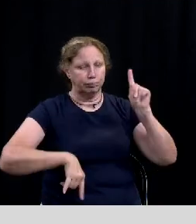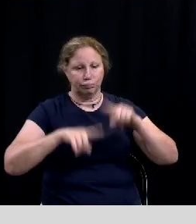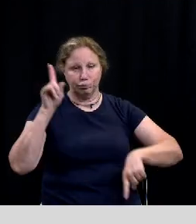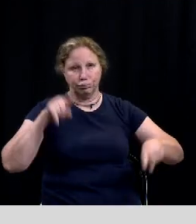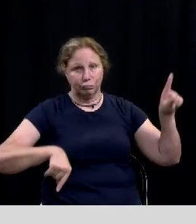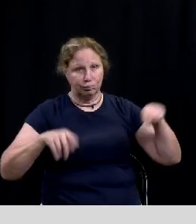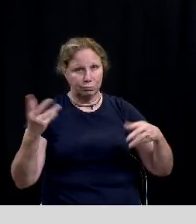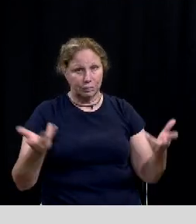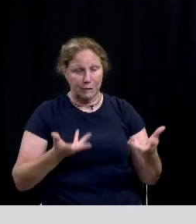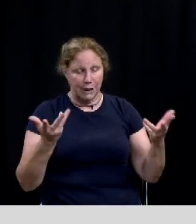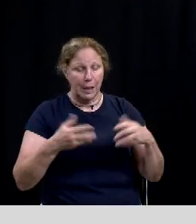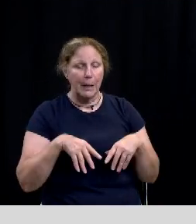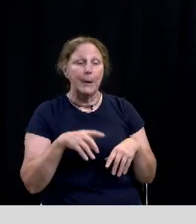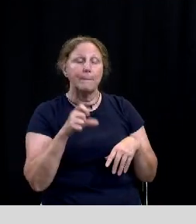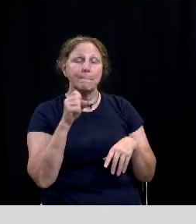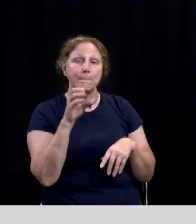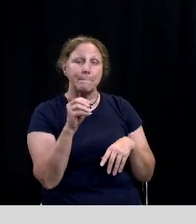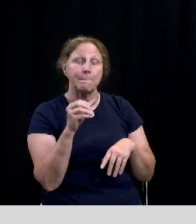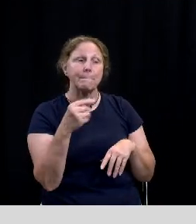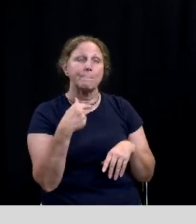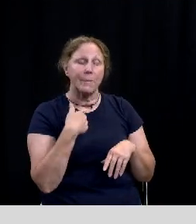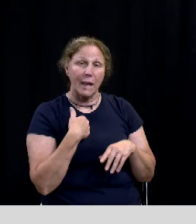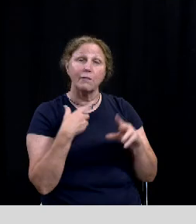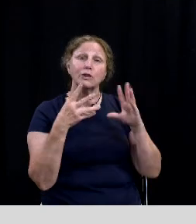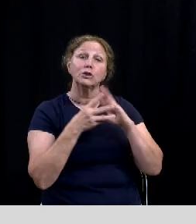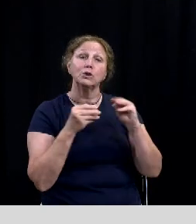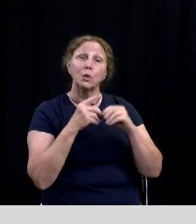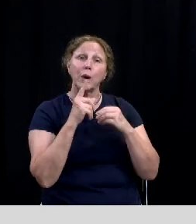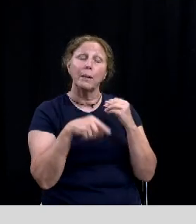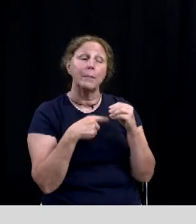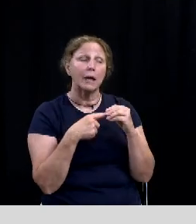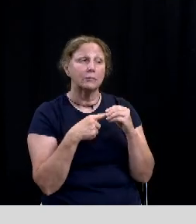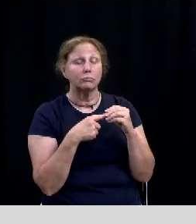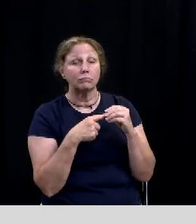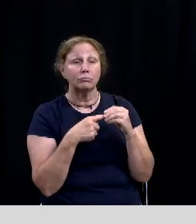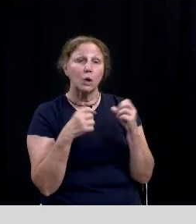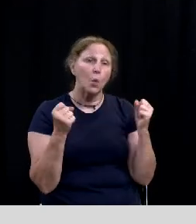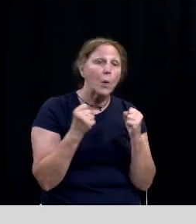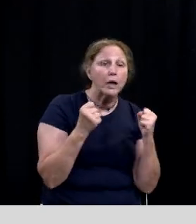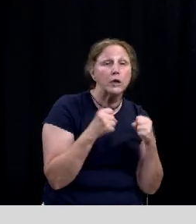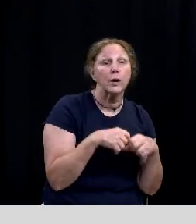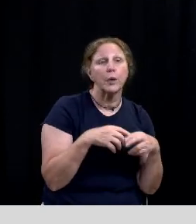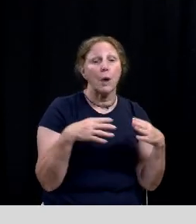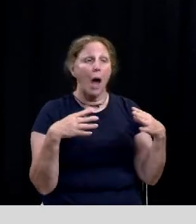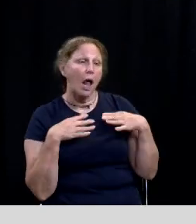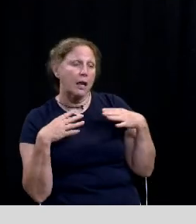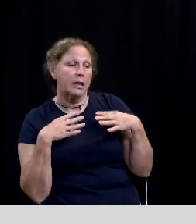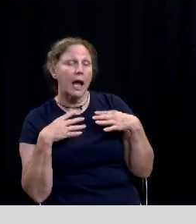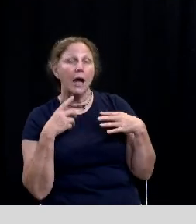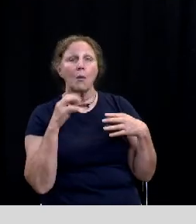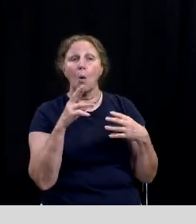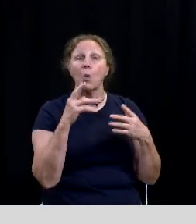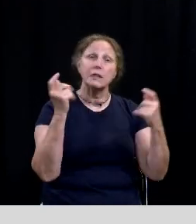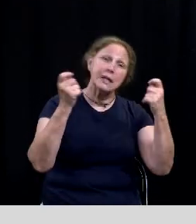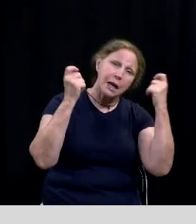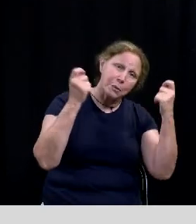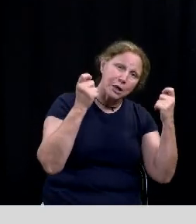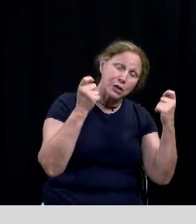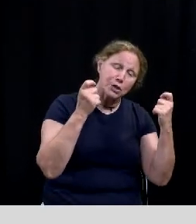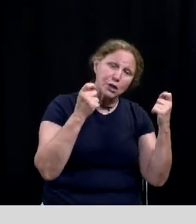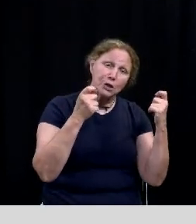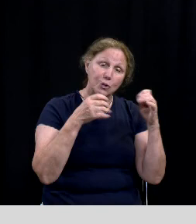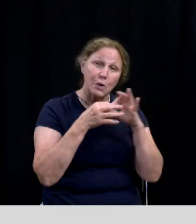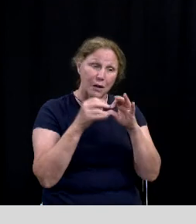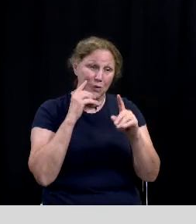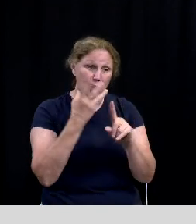city and we all have a story of of winter or holiday or familial celebration around so i